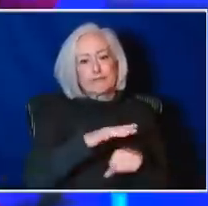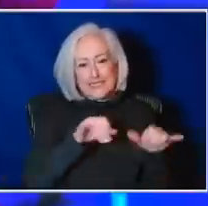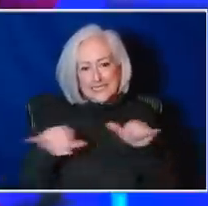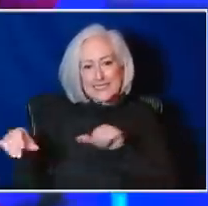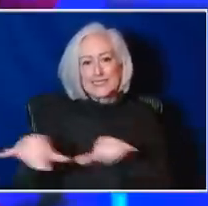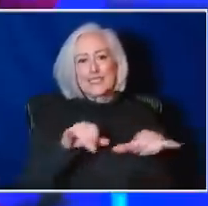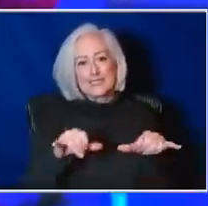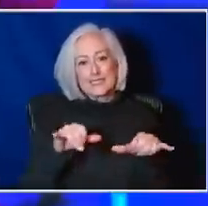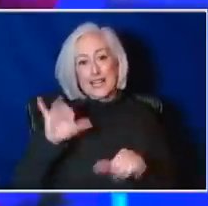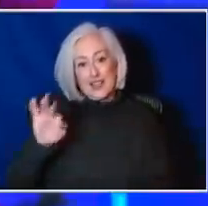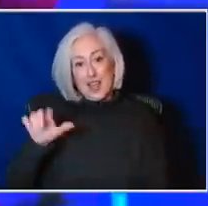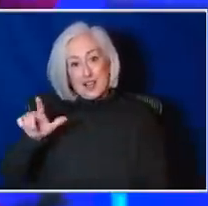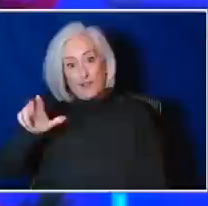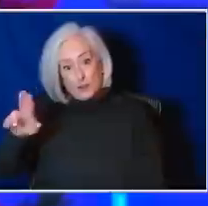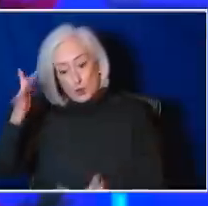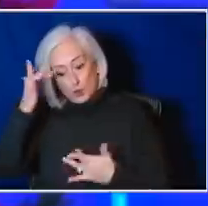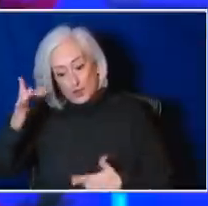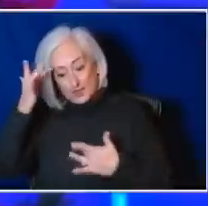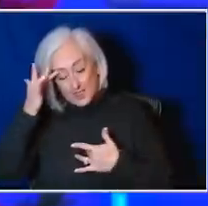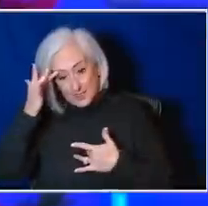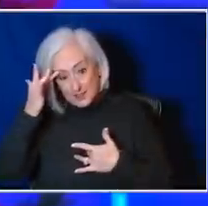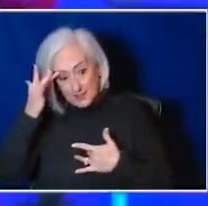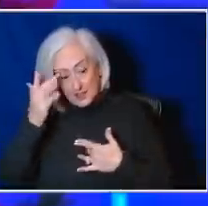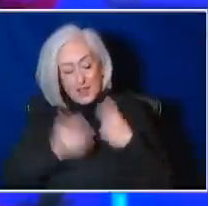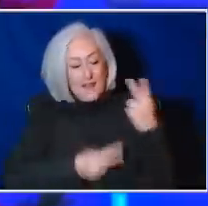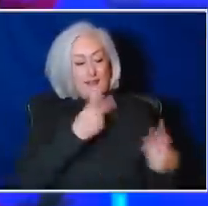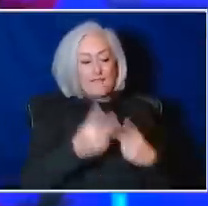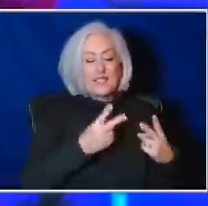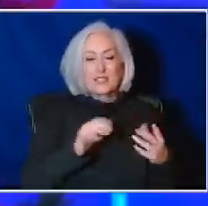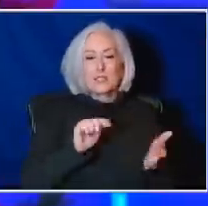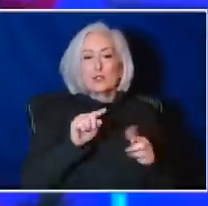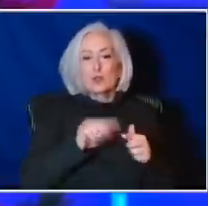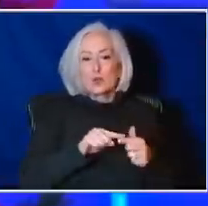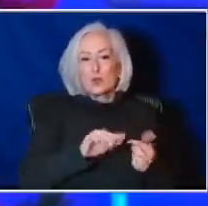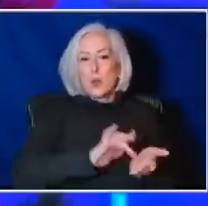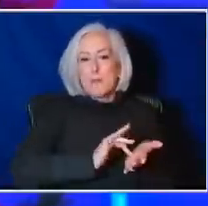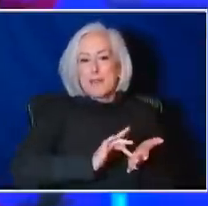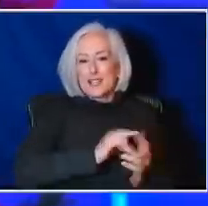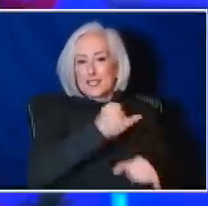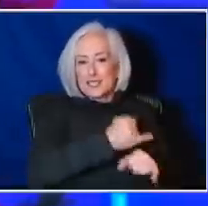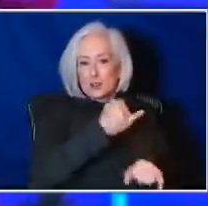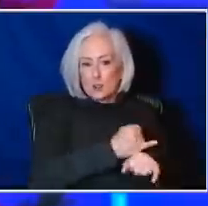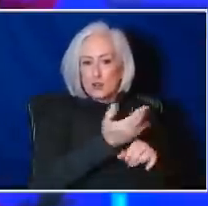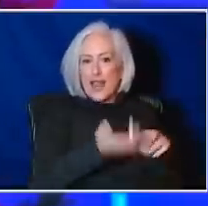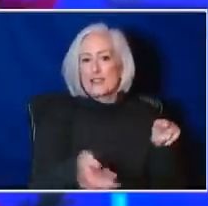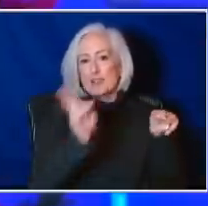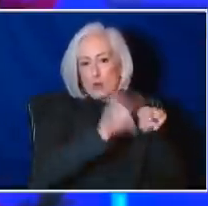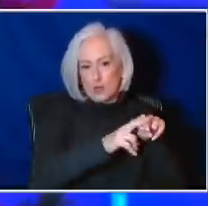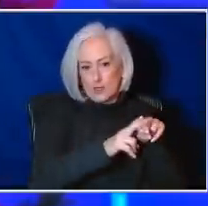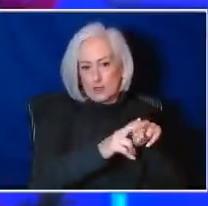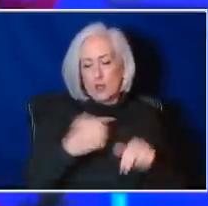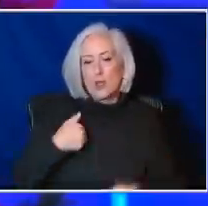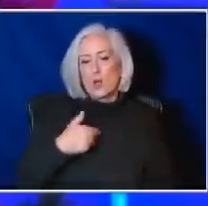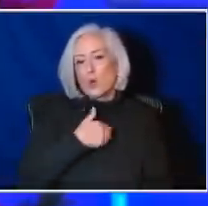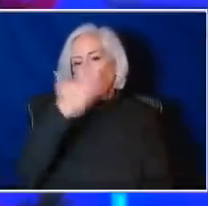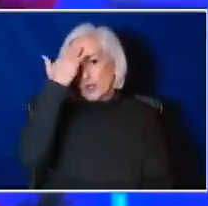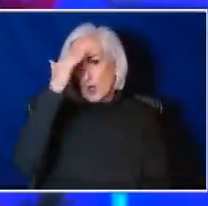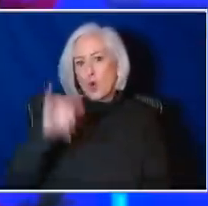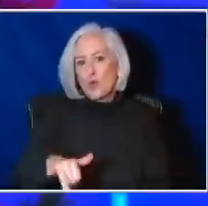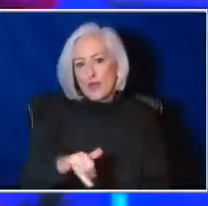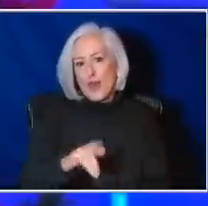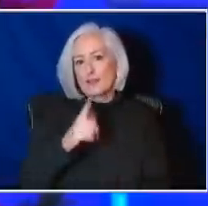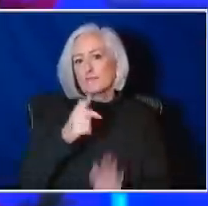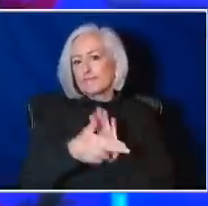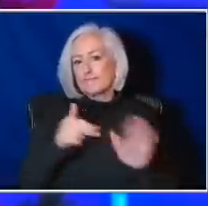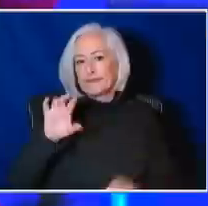visits to medical institutions has increased. But we also know that definite diagnoses of